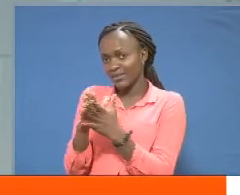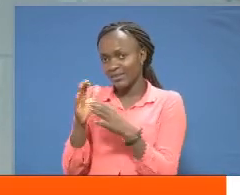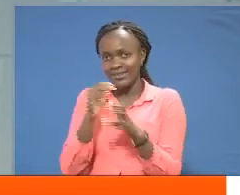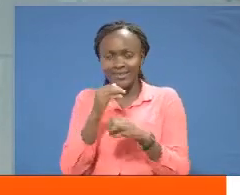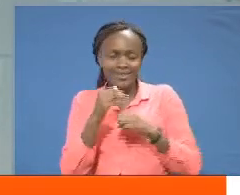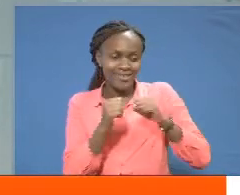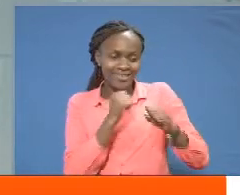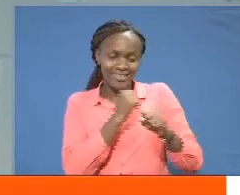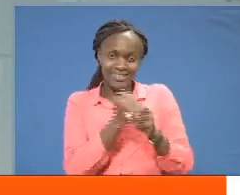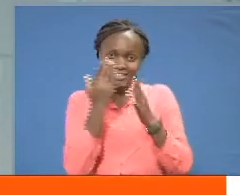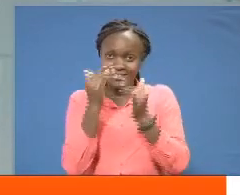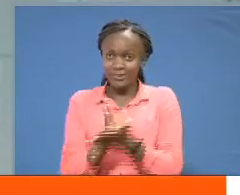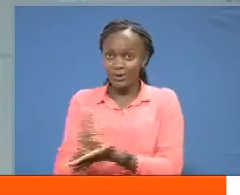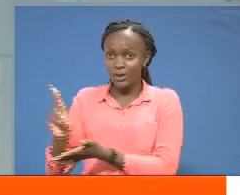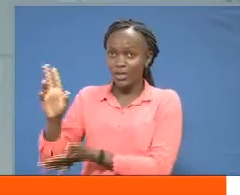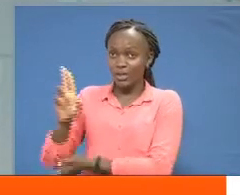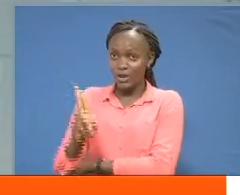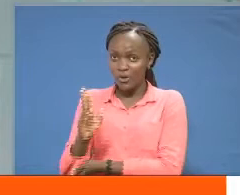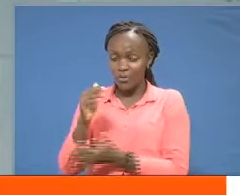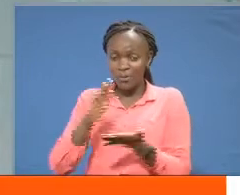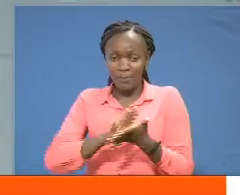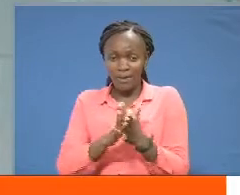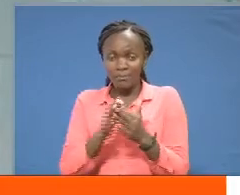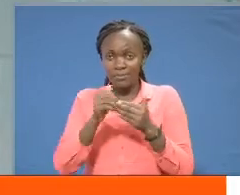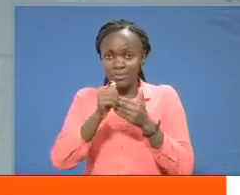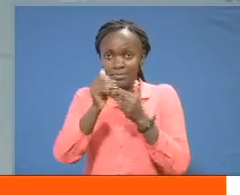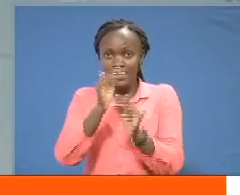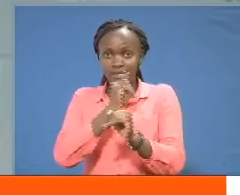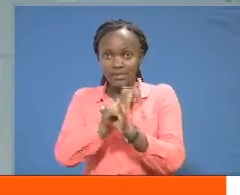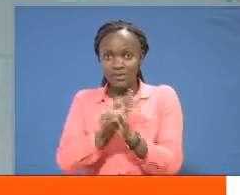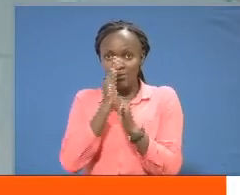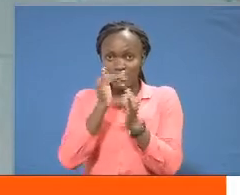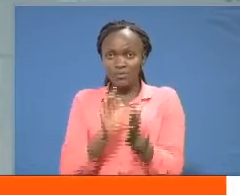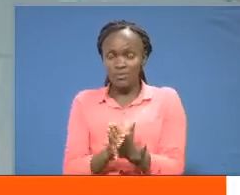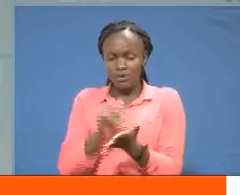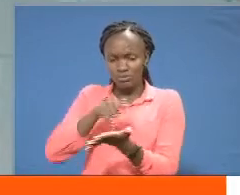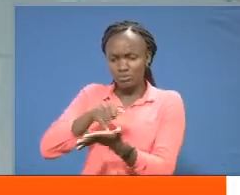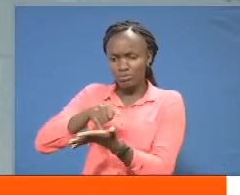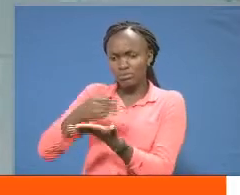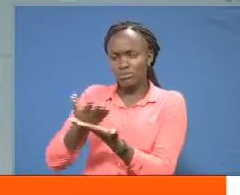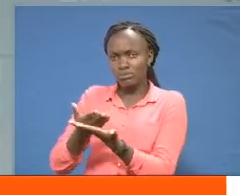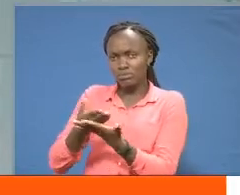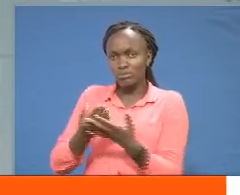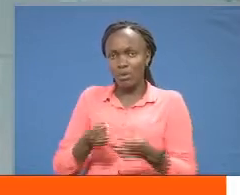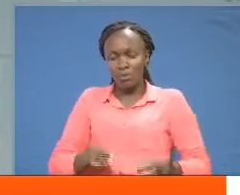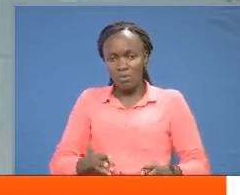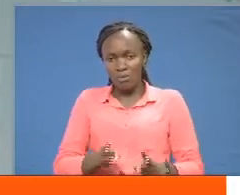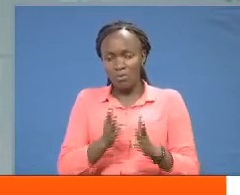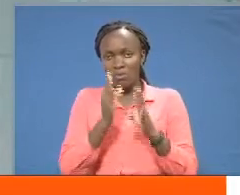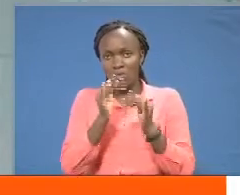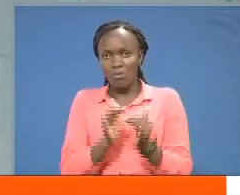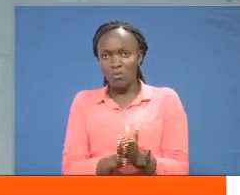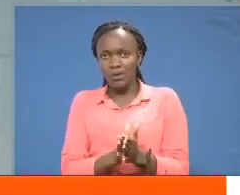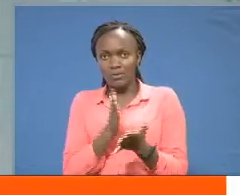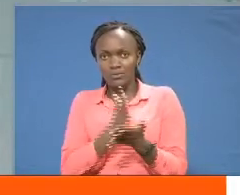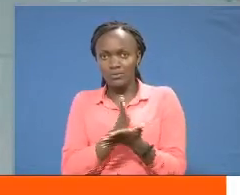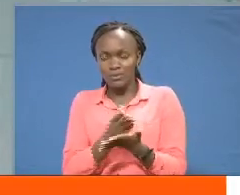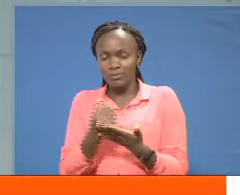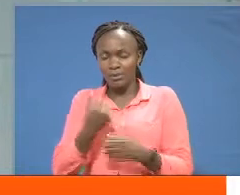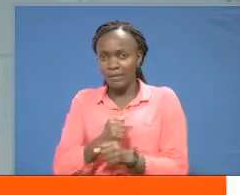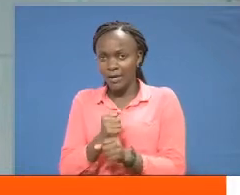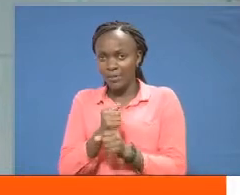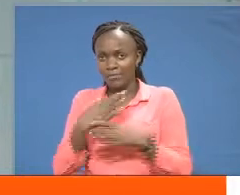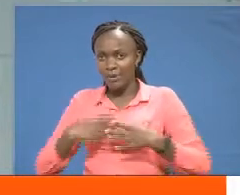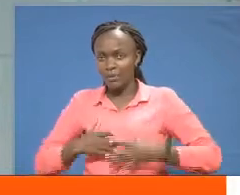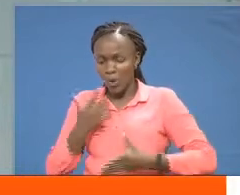kenyatta university has been a leading institution when it comes to inclusion matters the efforts have ever seen students with